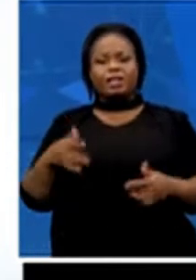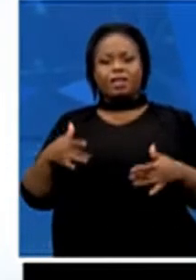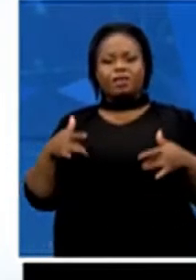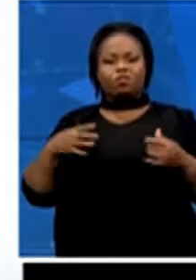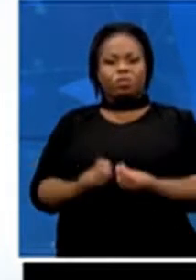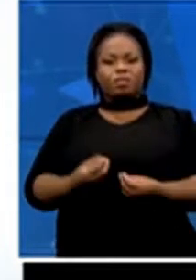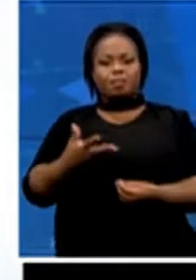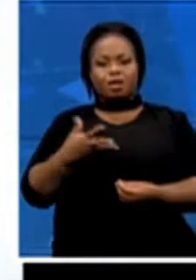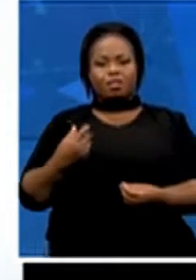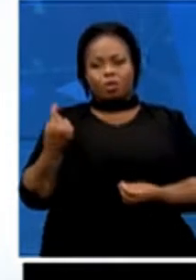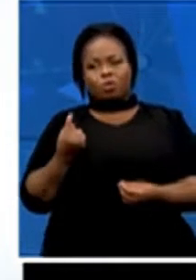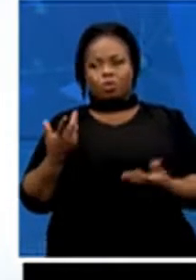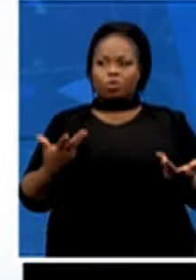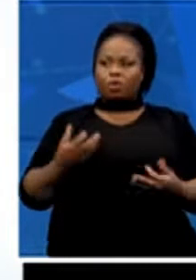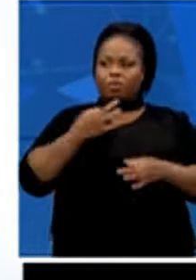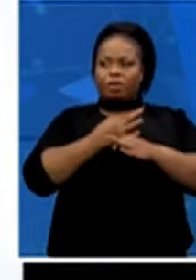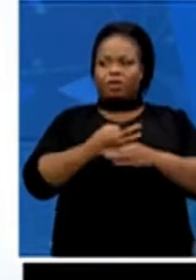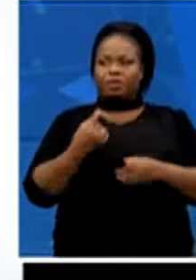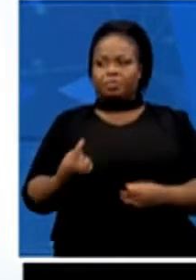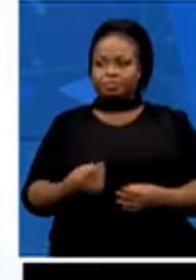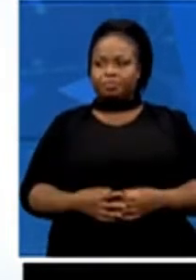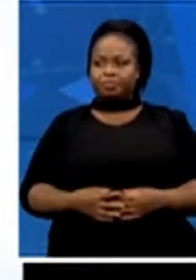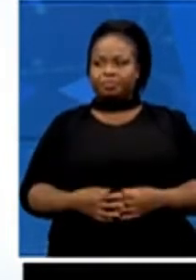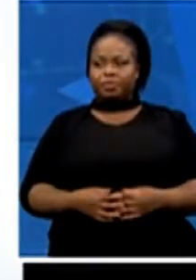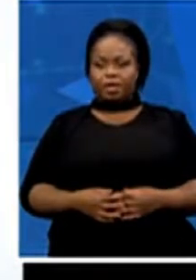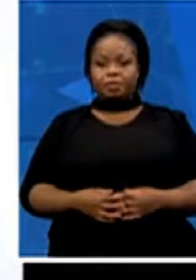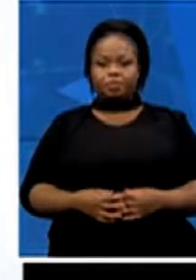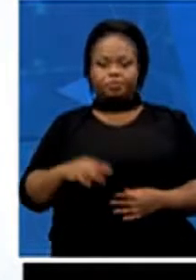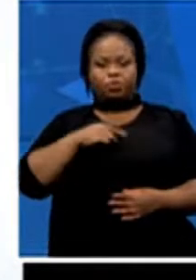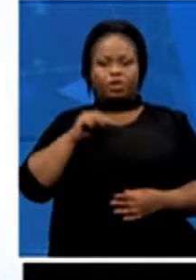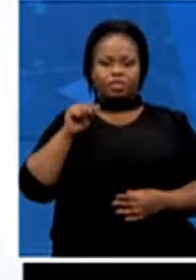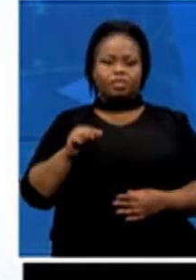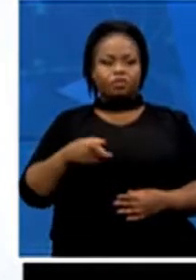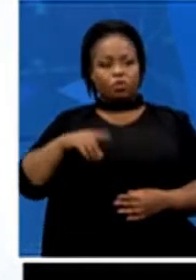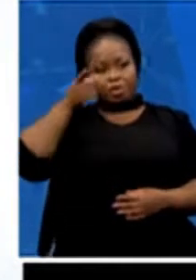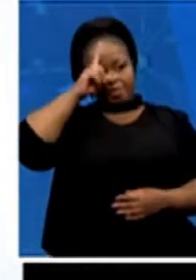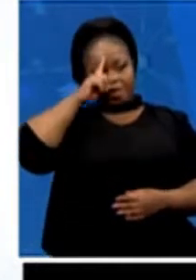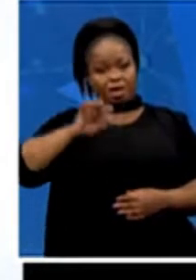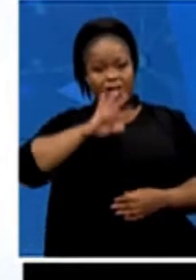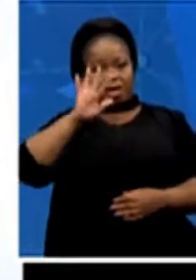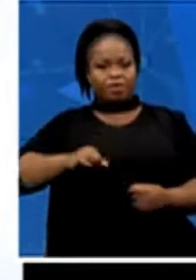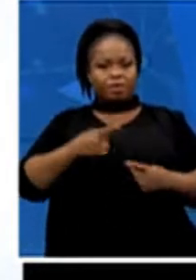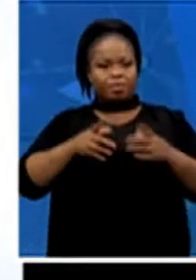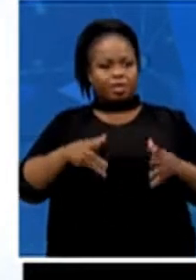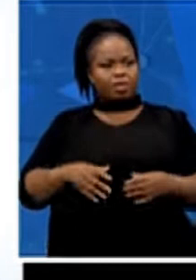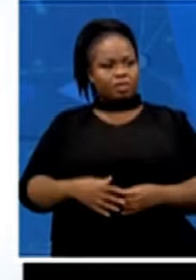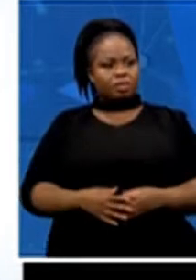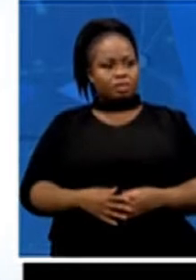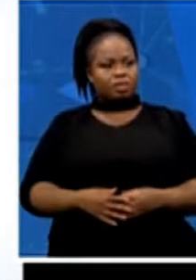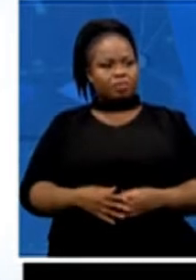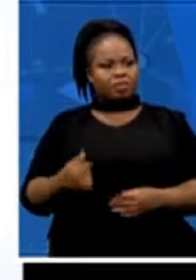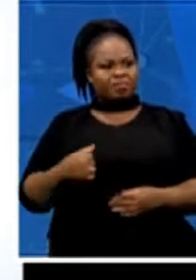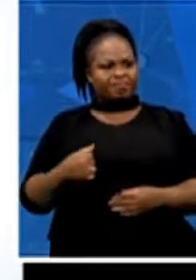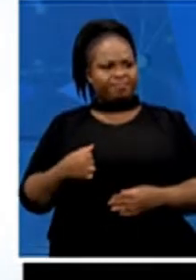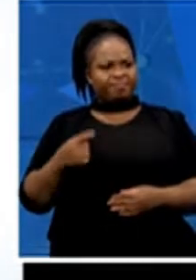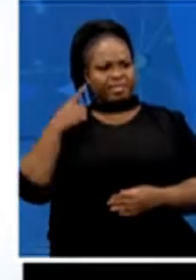Also, interestingly, certainly for the black African players amongst them, I think if I remember correctly, all of